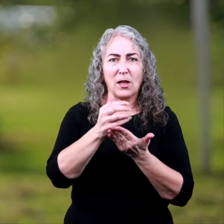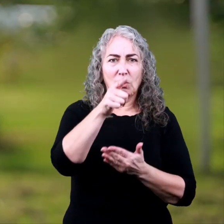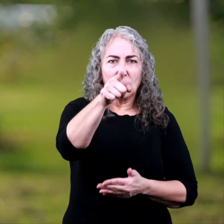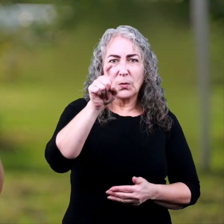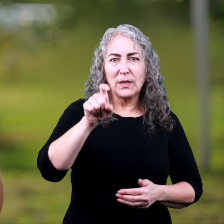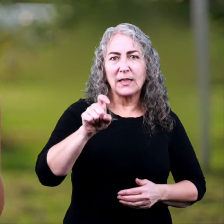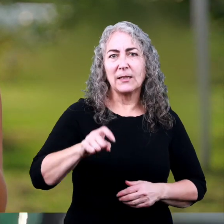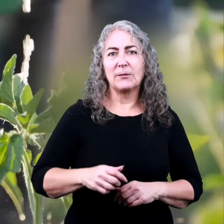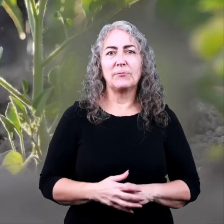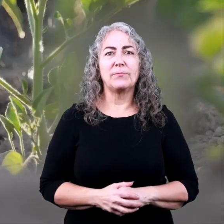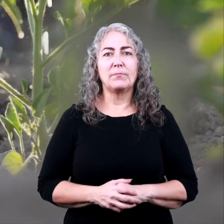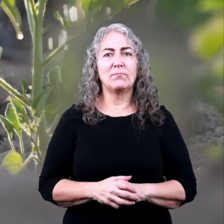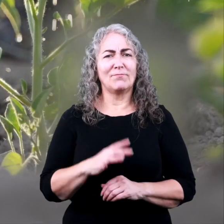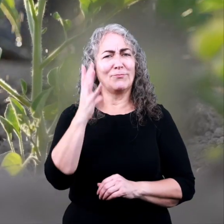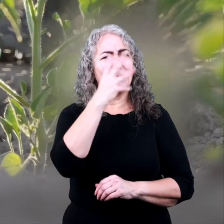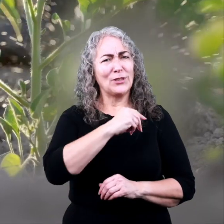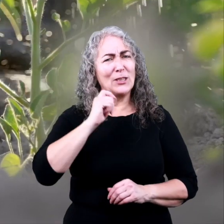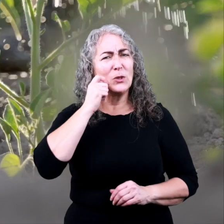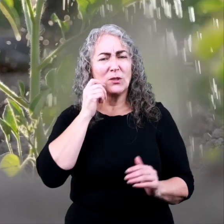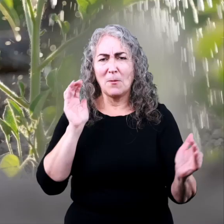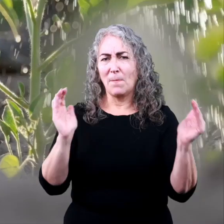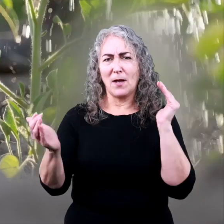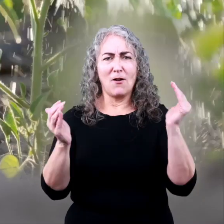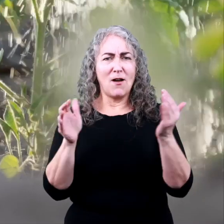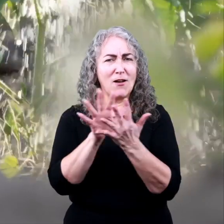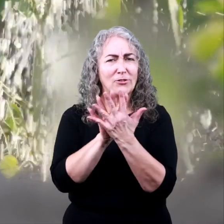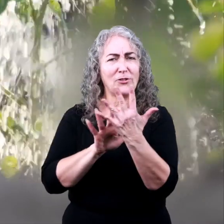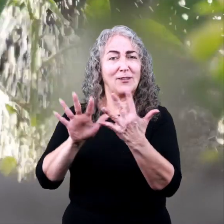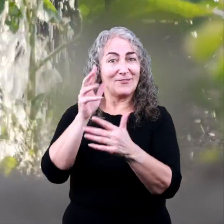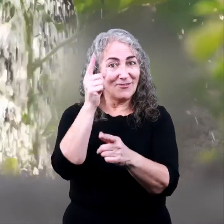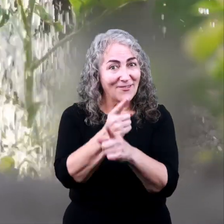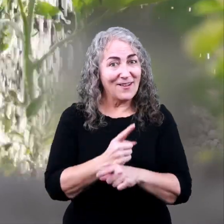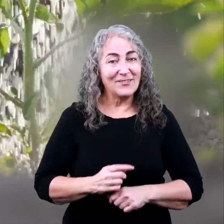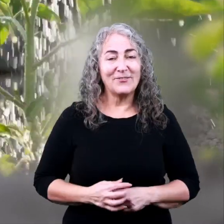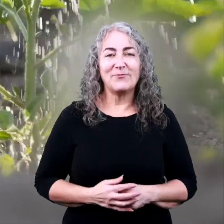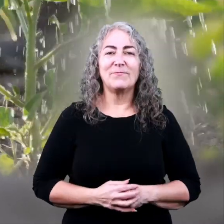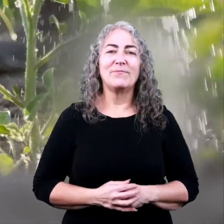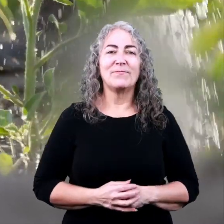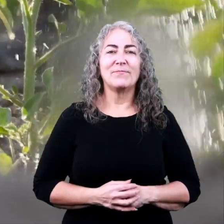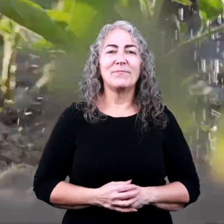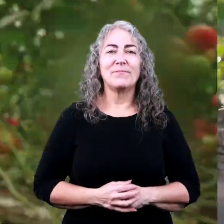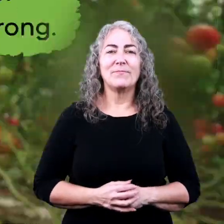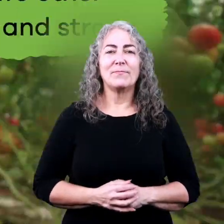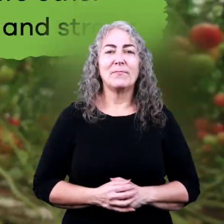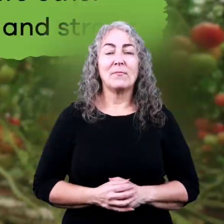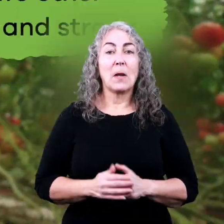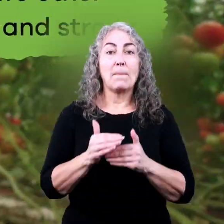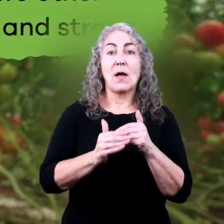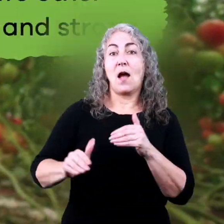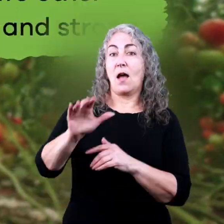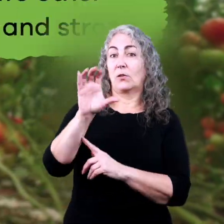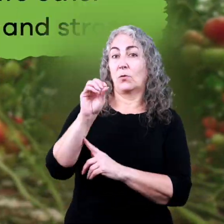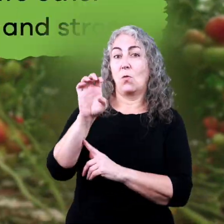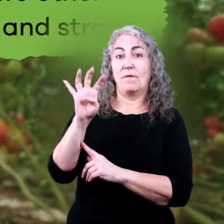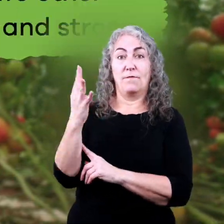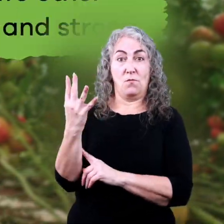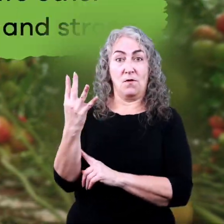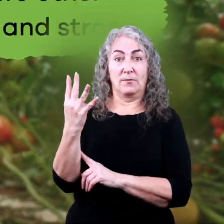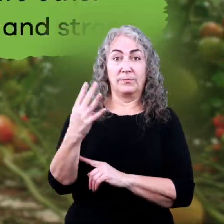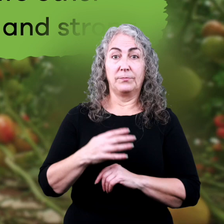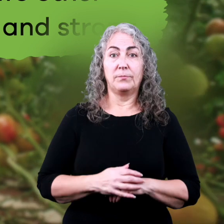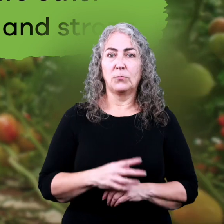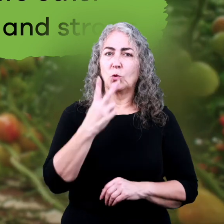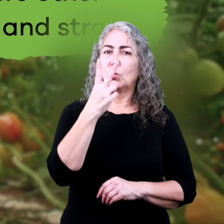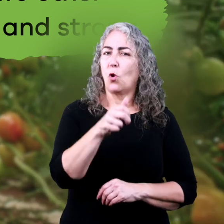that you need? It is pretty cool to compare and contrast, right? Beyond the Core 4,